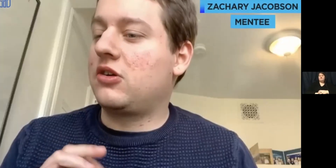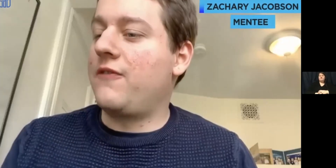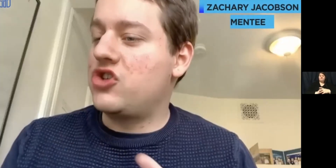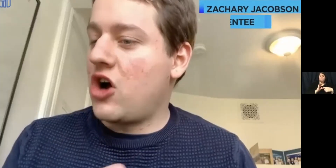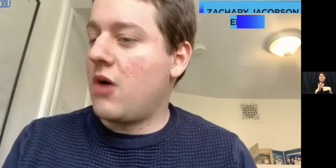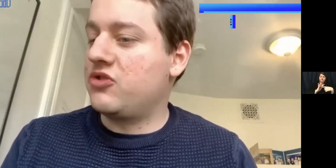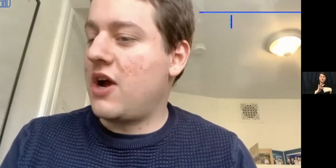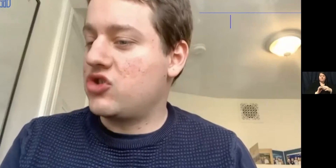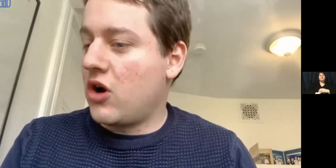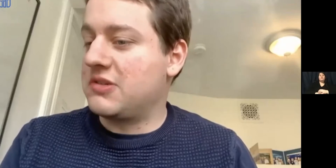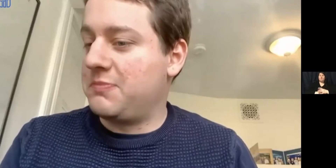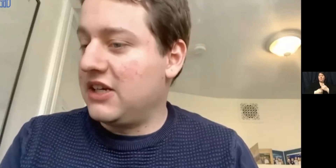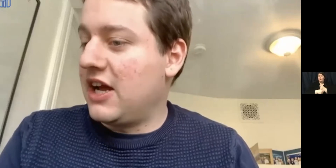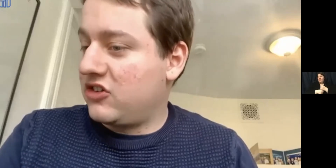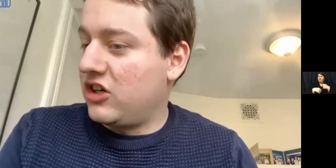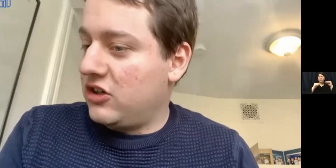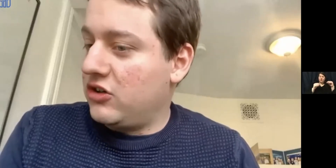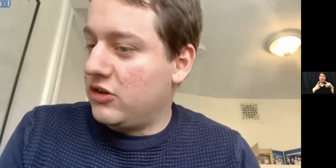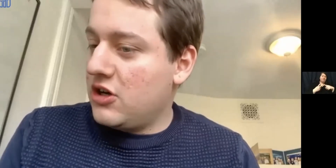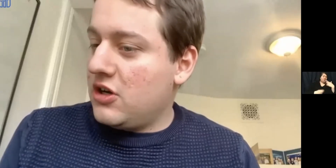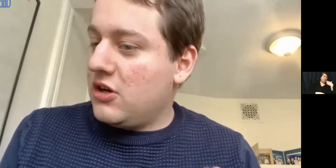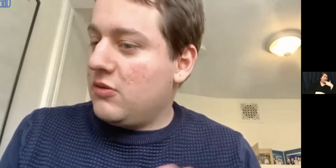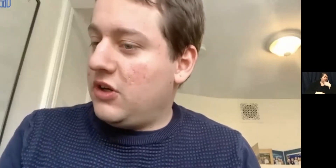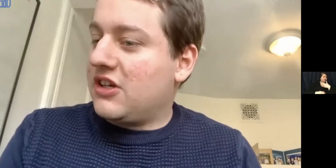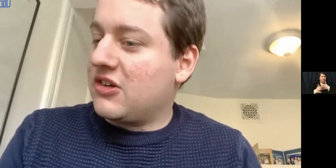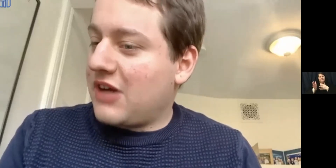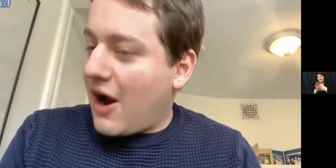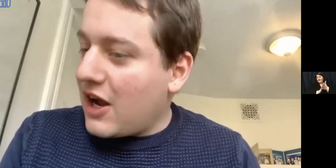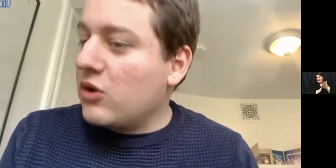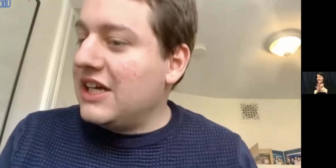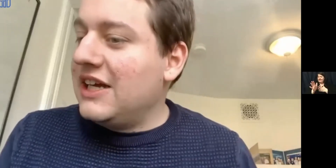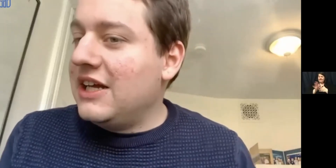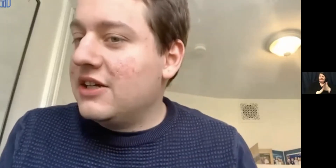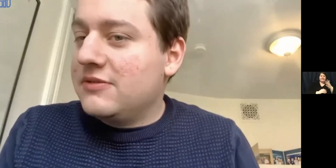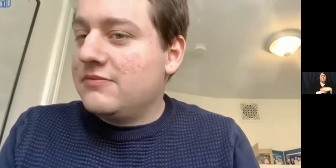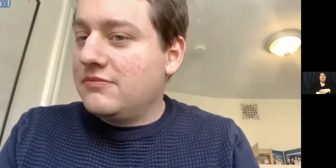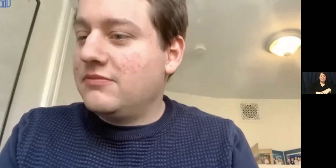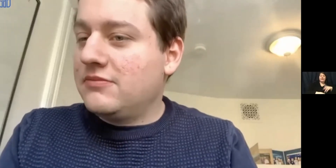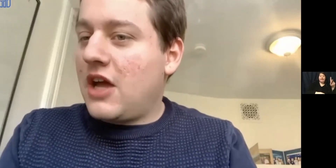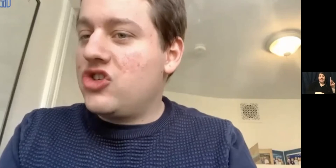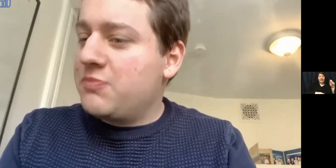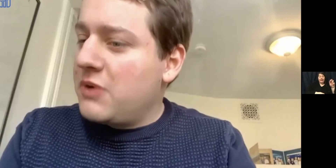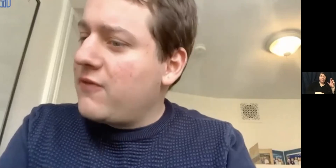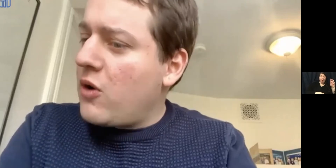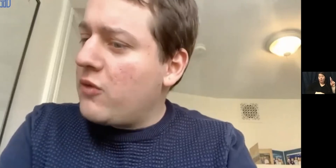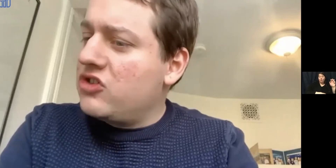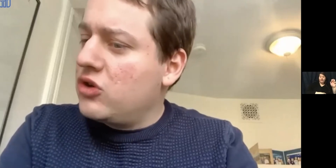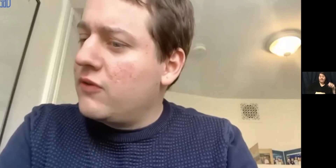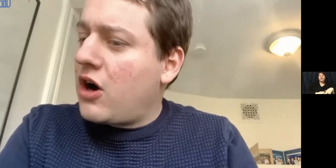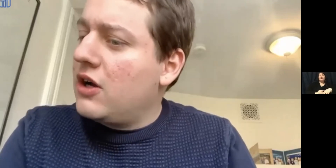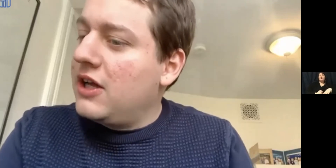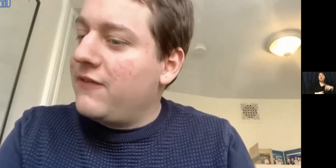coffee shops, restaurants, picnics and we did some karaoke and she's been